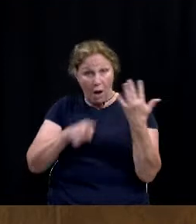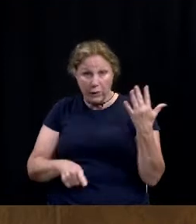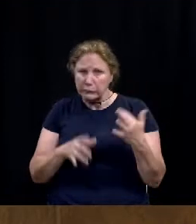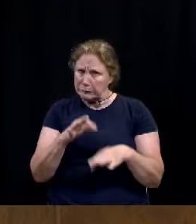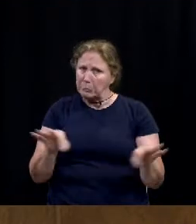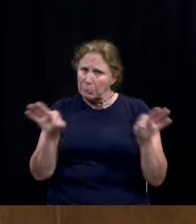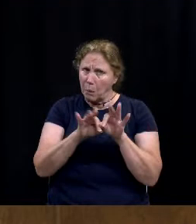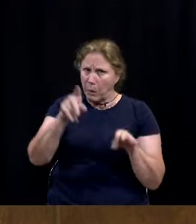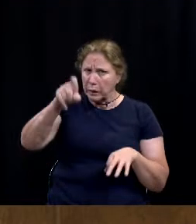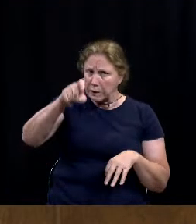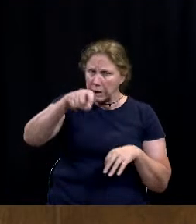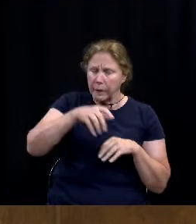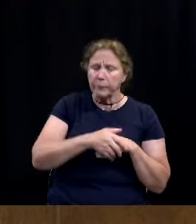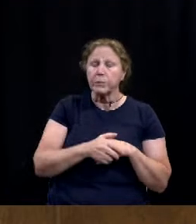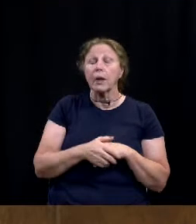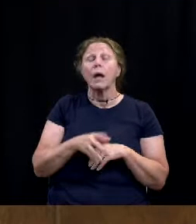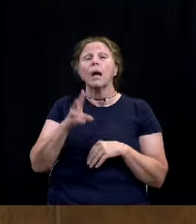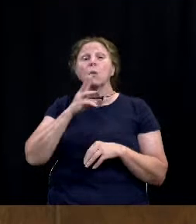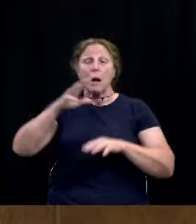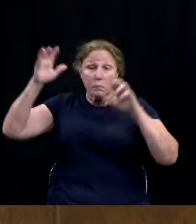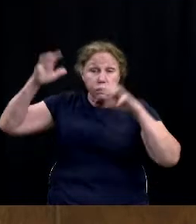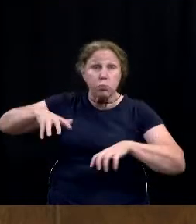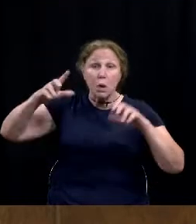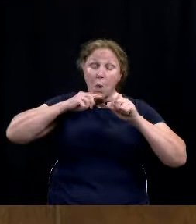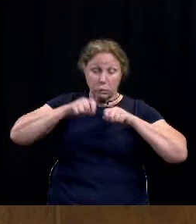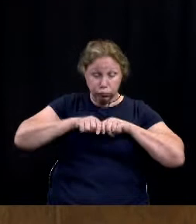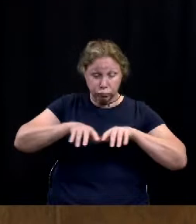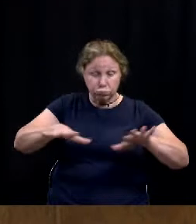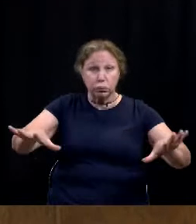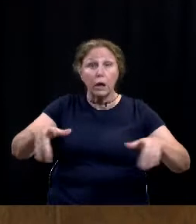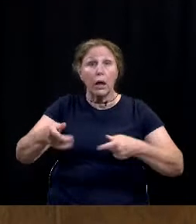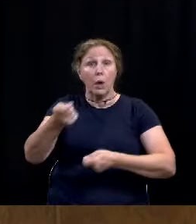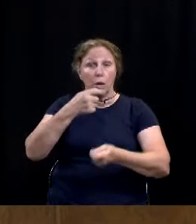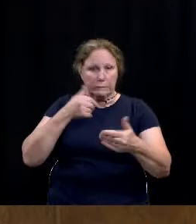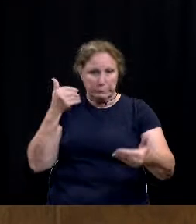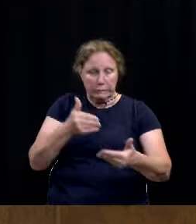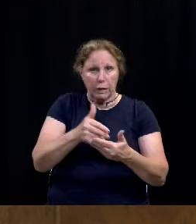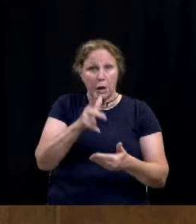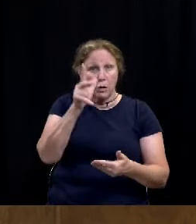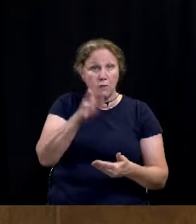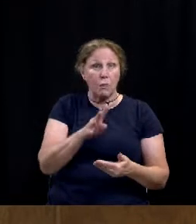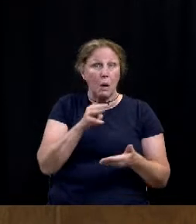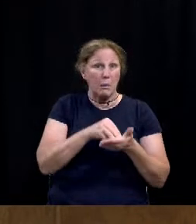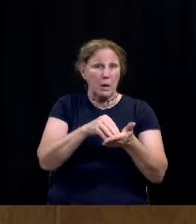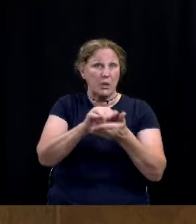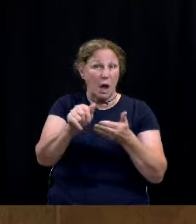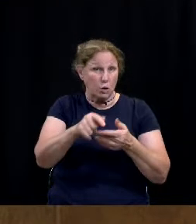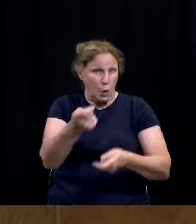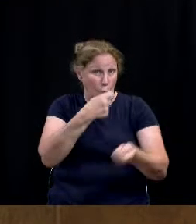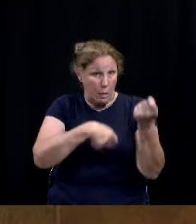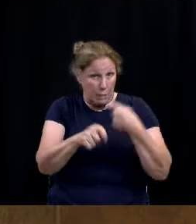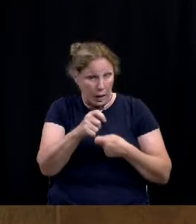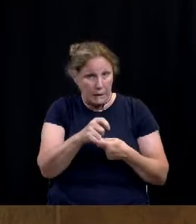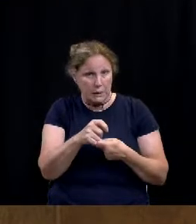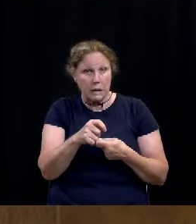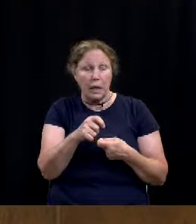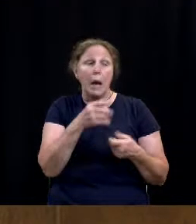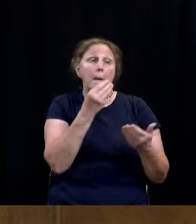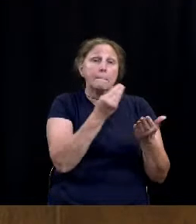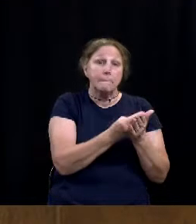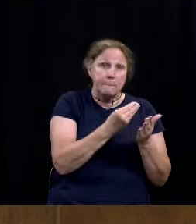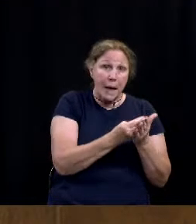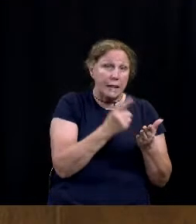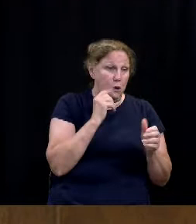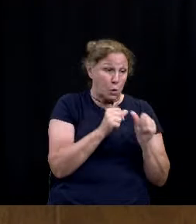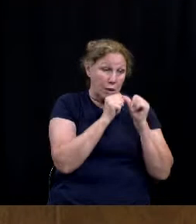and the fact the city's stormwater system has a replacement value approaching three-quarters of a billion dollars, a dedicated funding source for